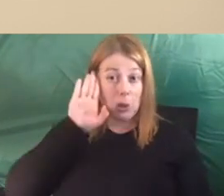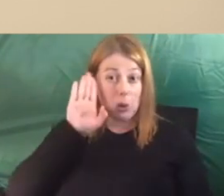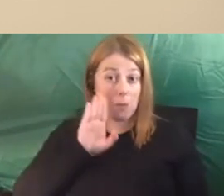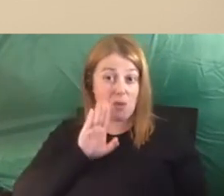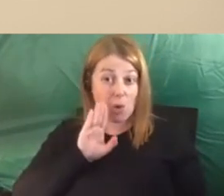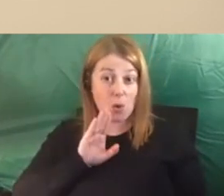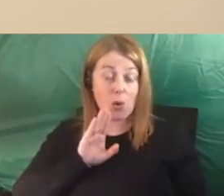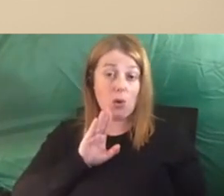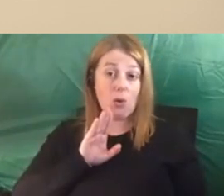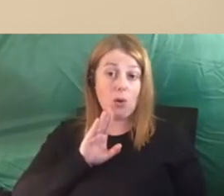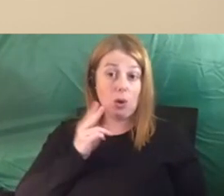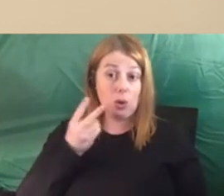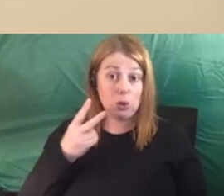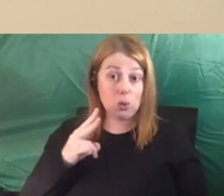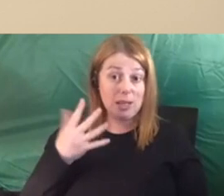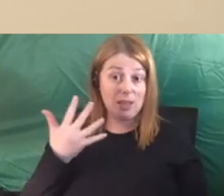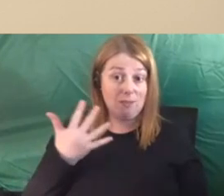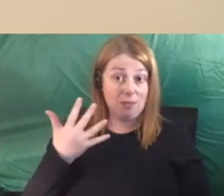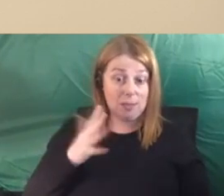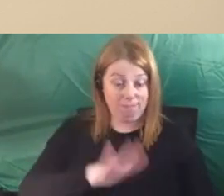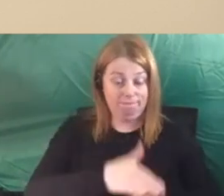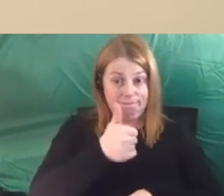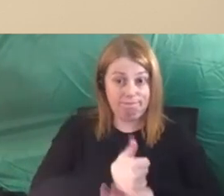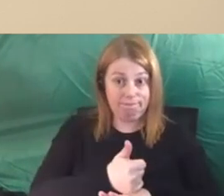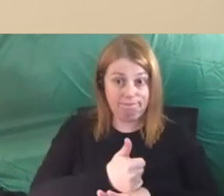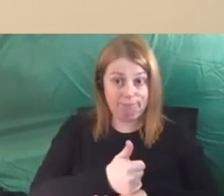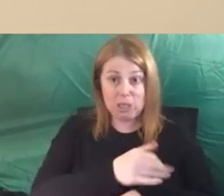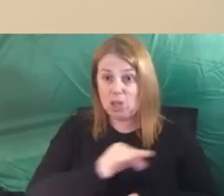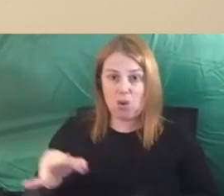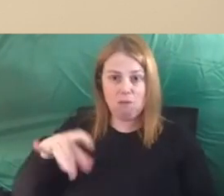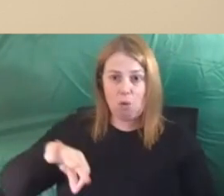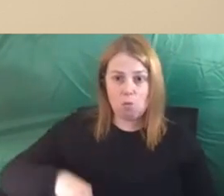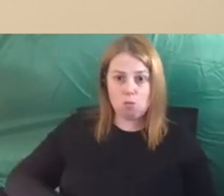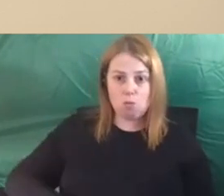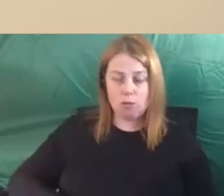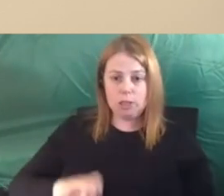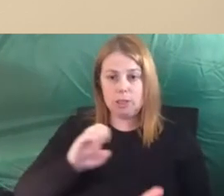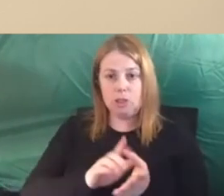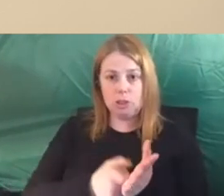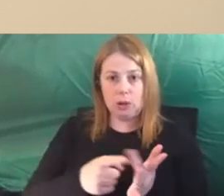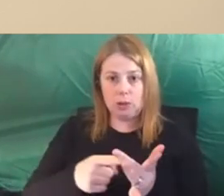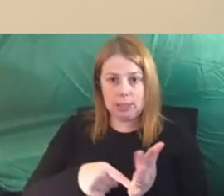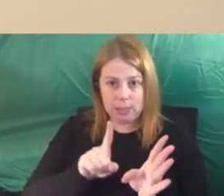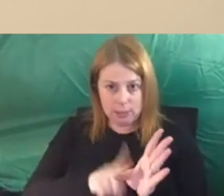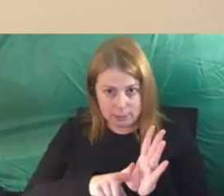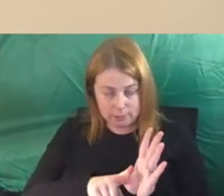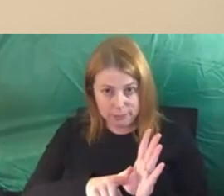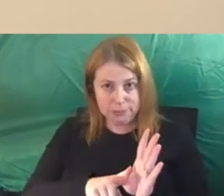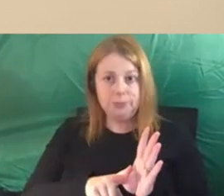in 2015, we established a not-for-profit, a charity called Desara Foundation. And we aim to